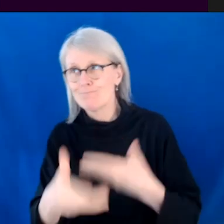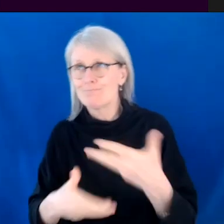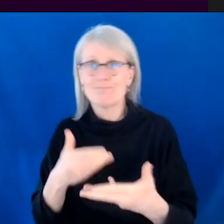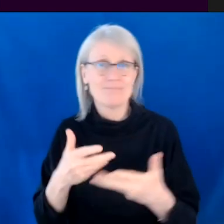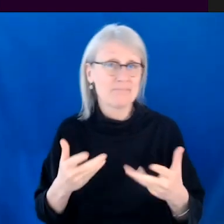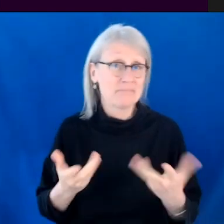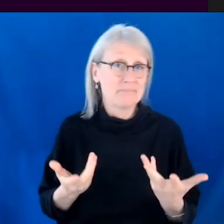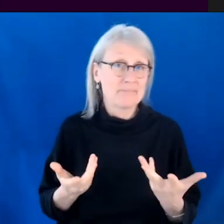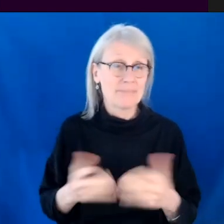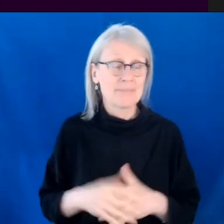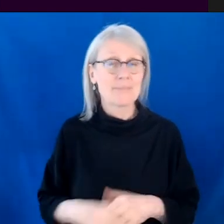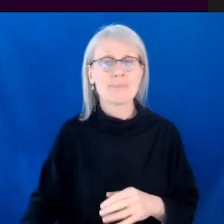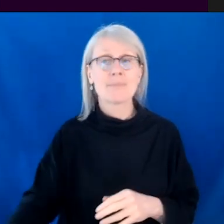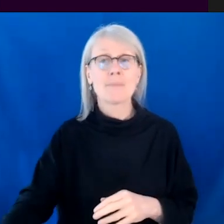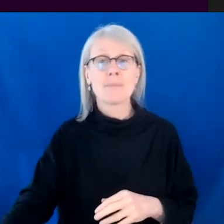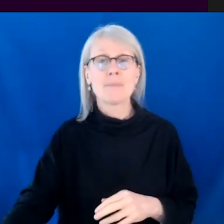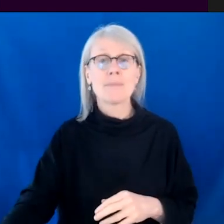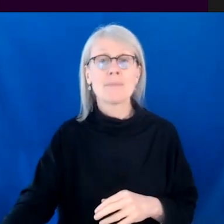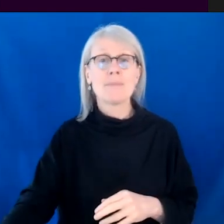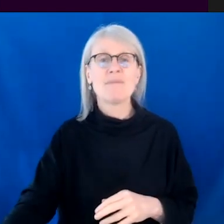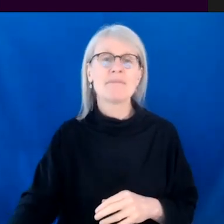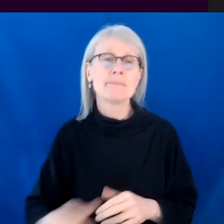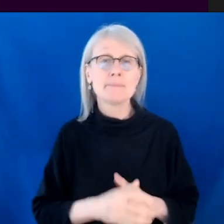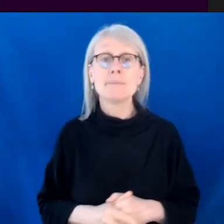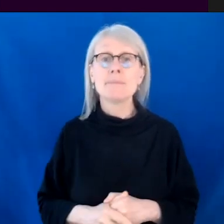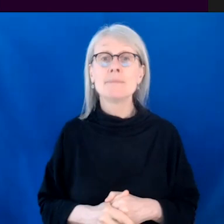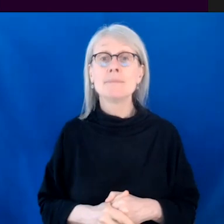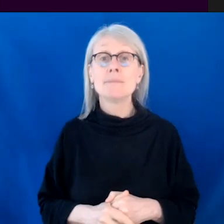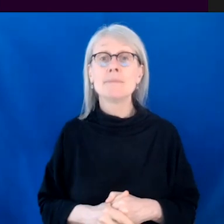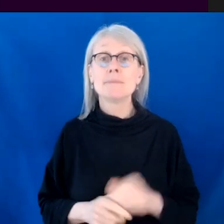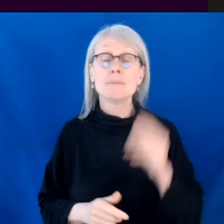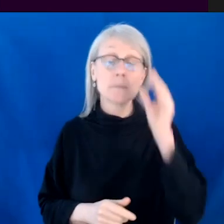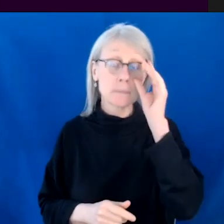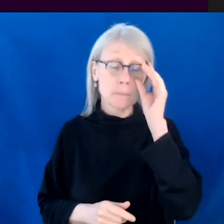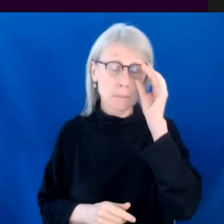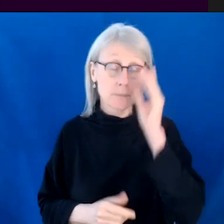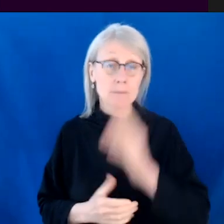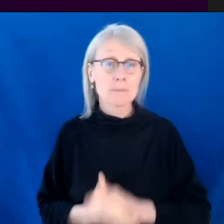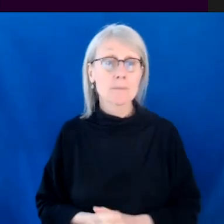it is hard to, um,